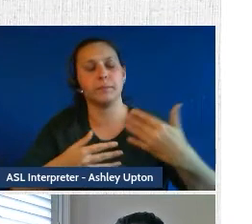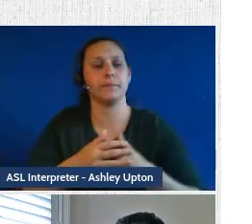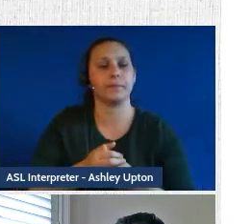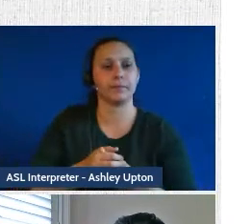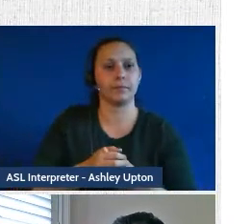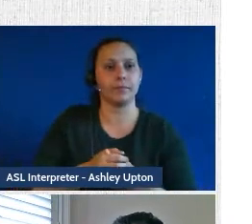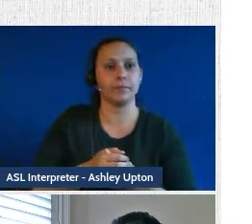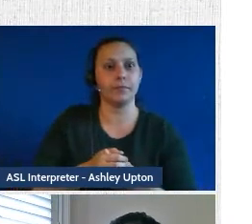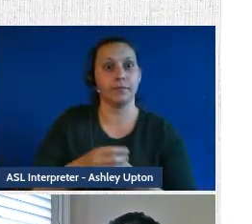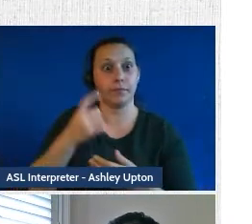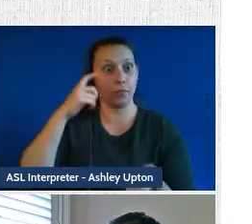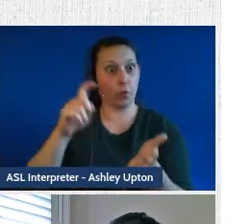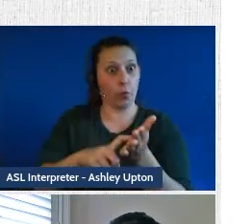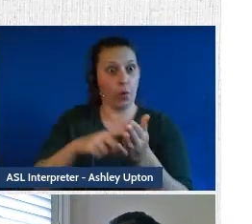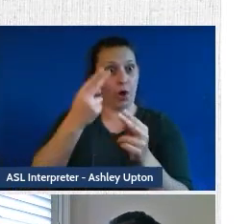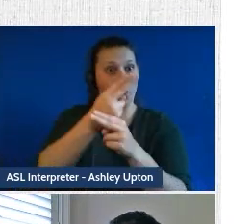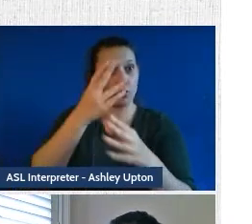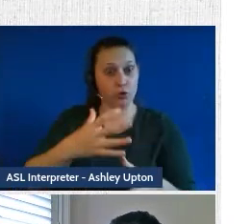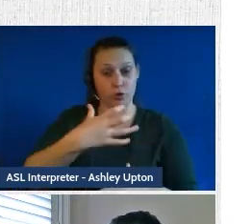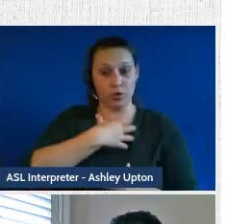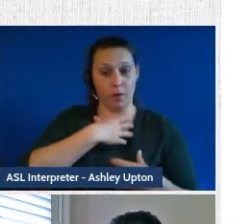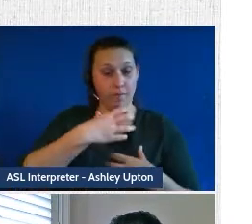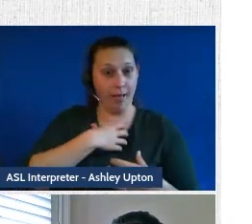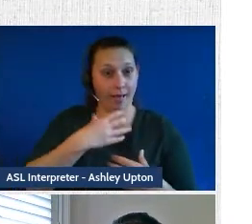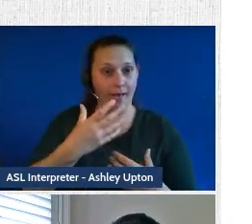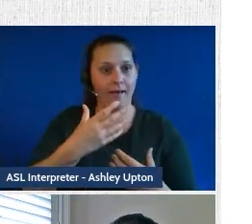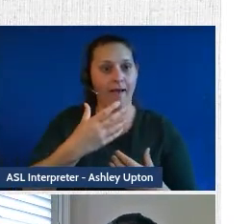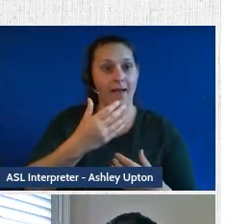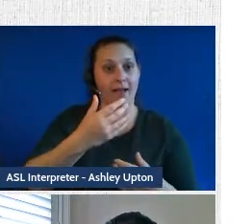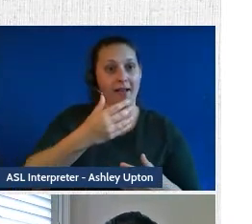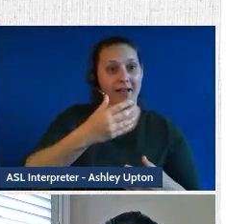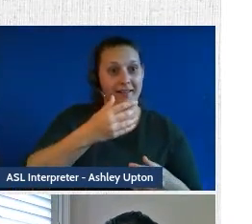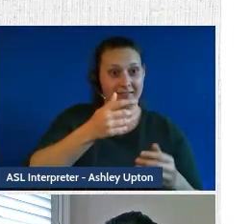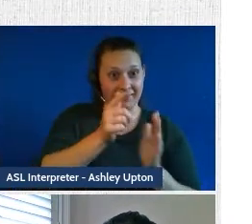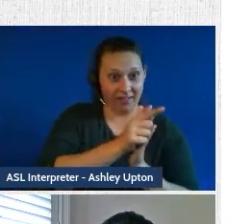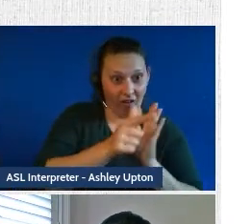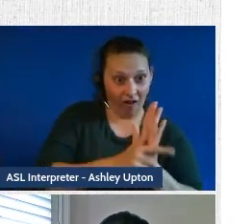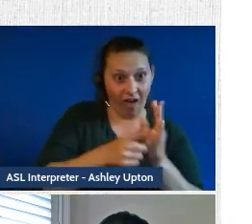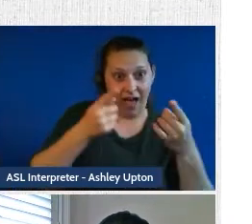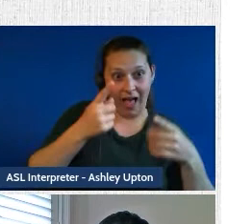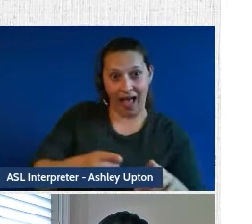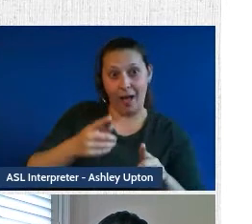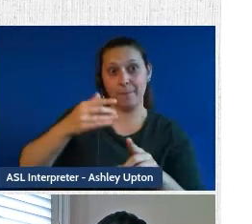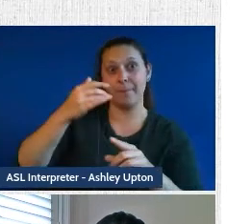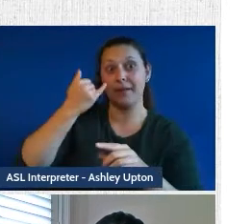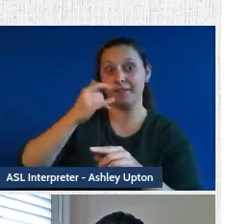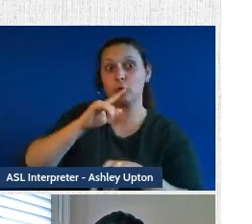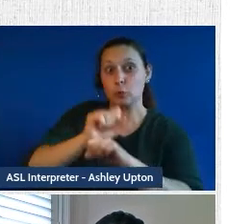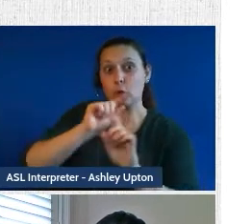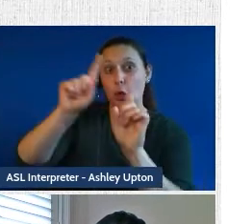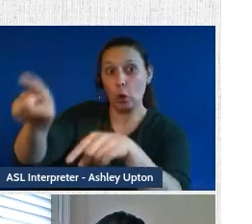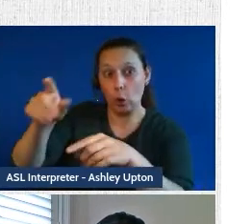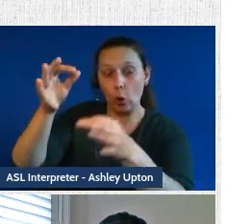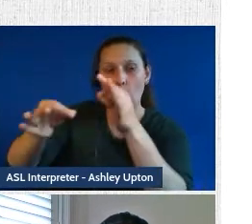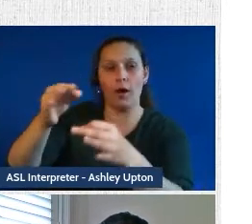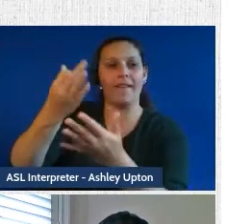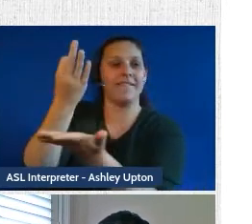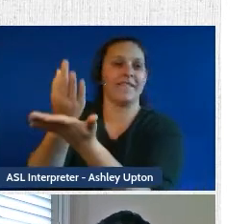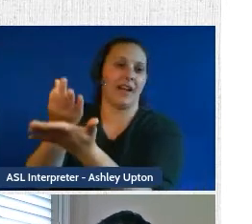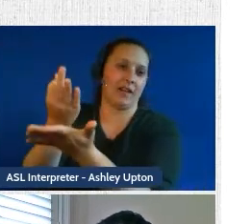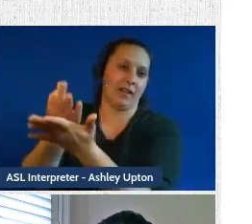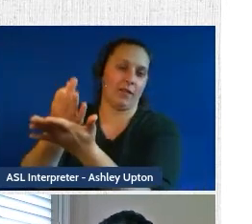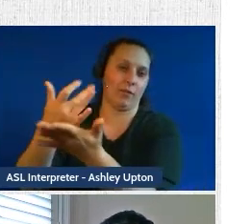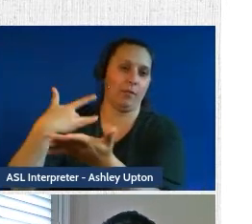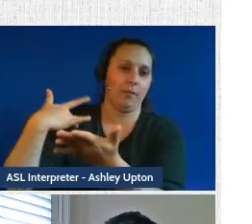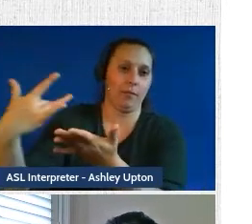consumer complaints, the only cases that are really reaching court are financial in nature. And so financial services and credit services are by